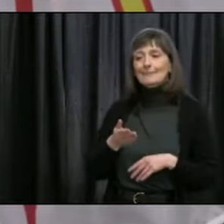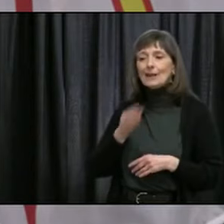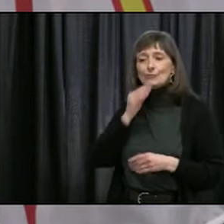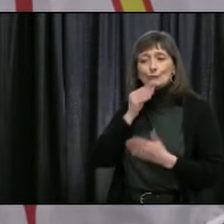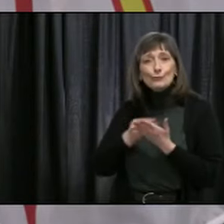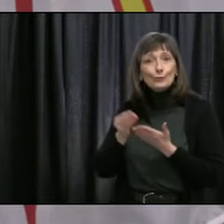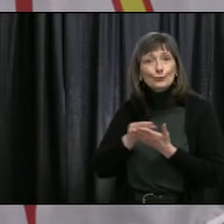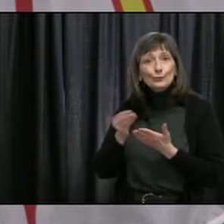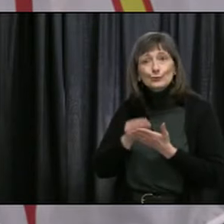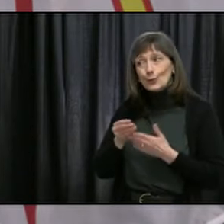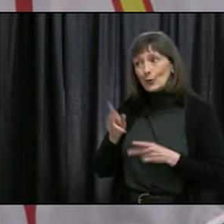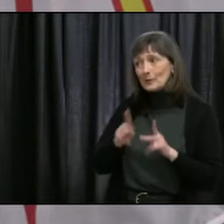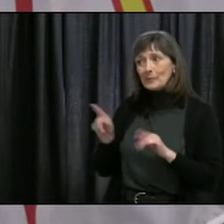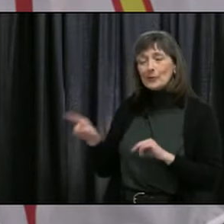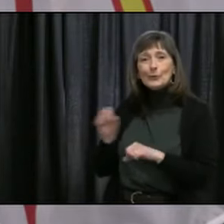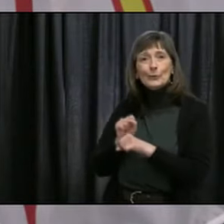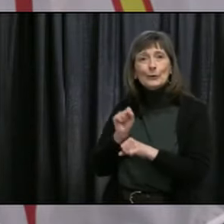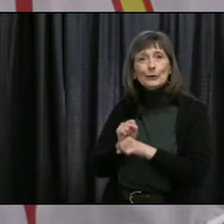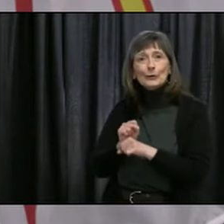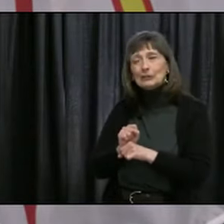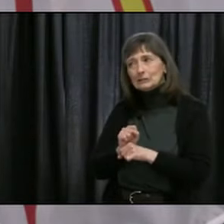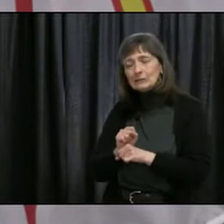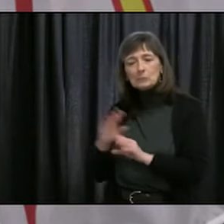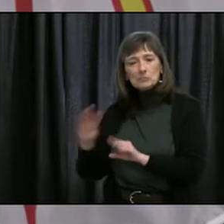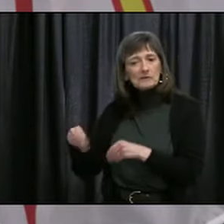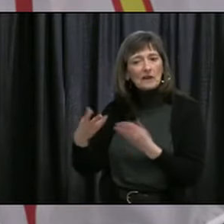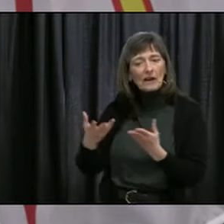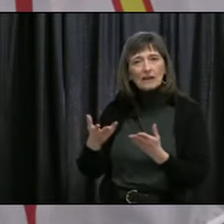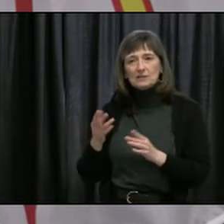access to the daily staples of life.